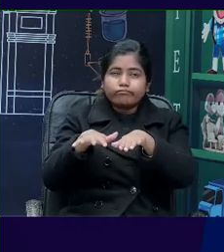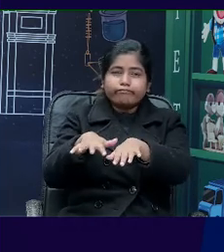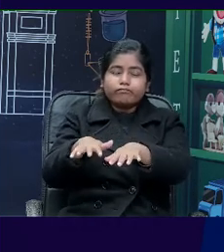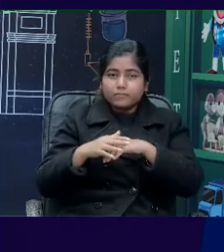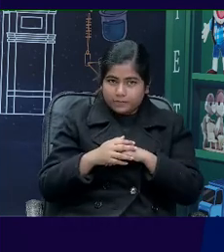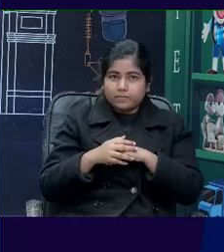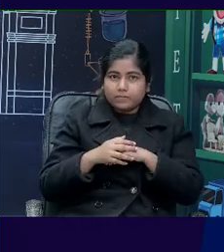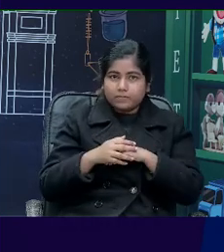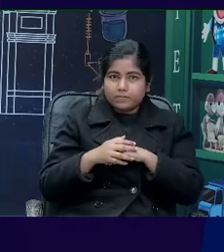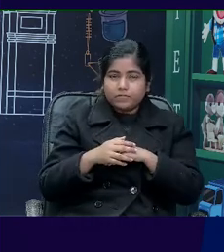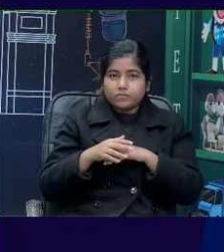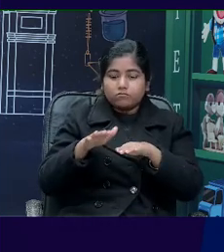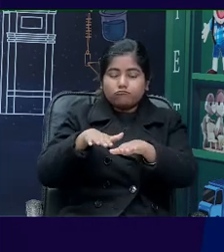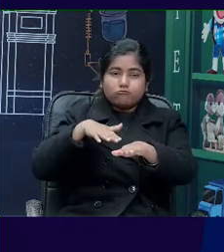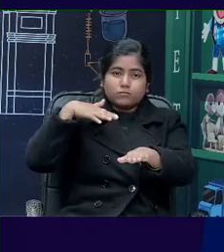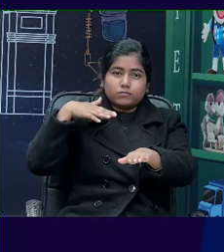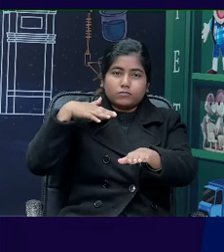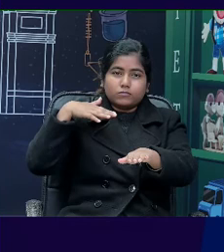right. Well done.